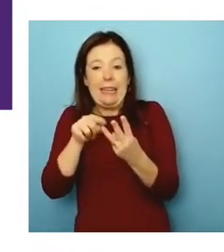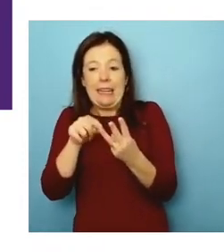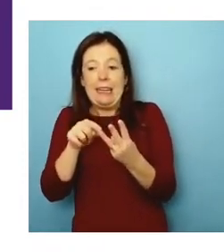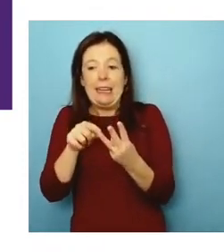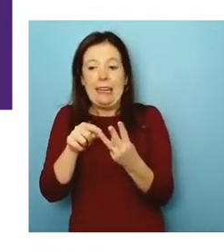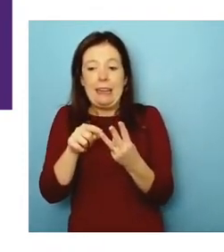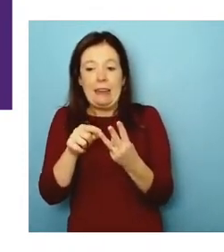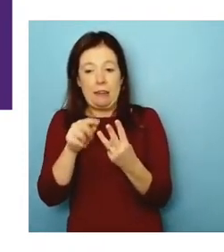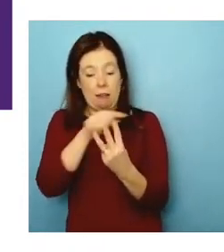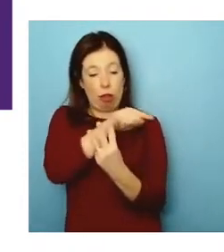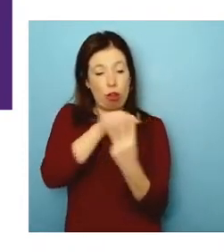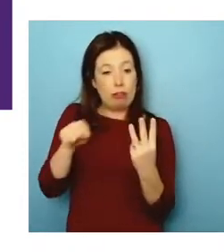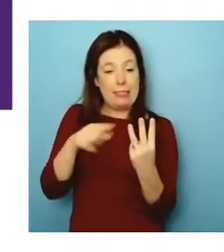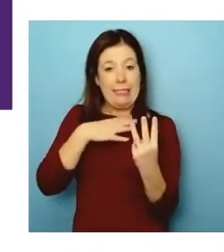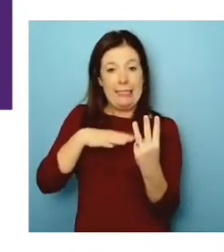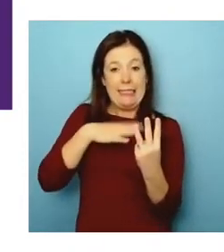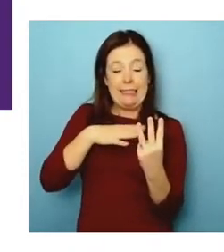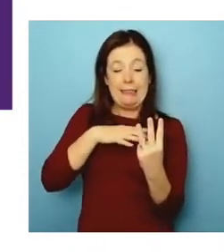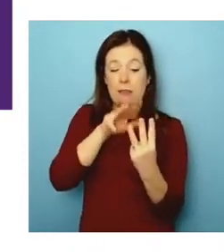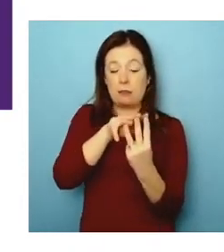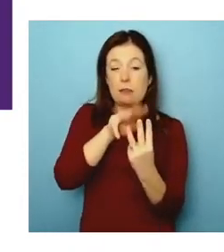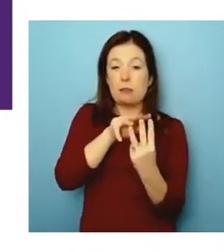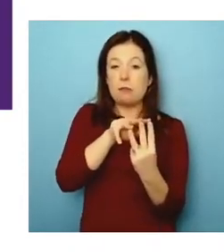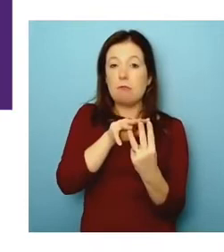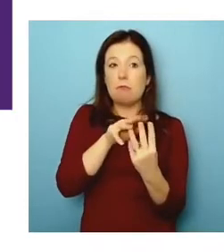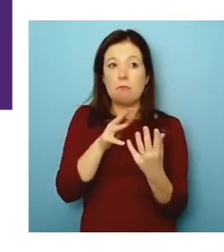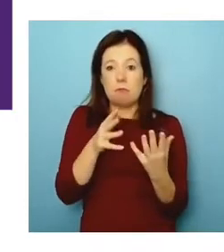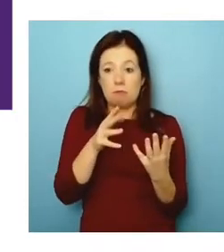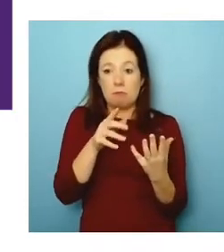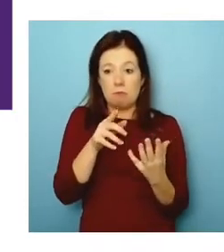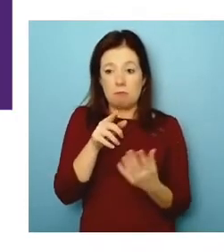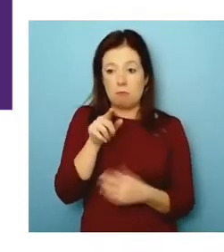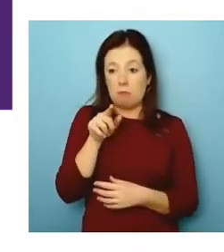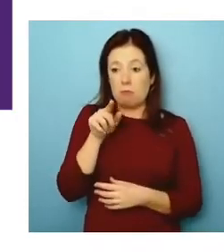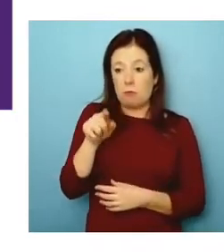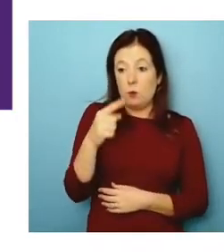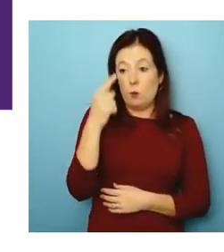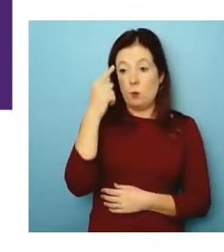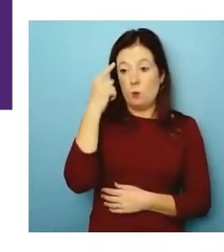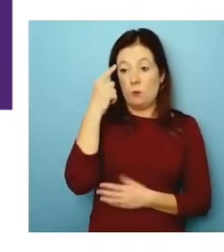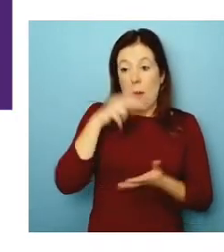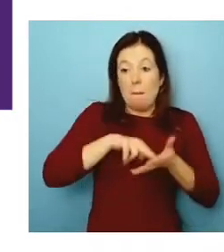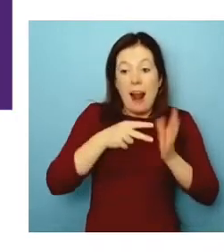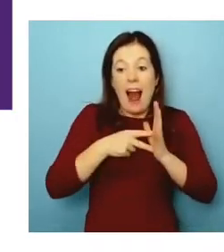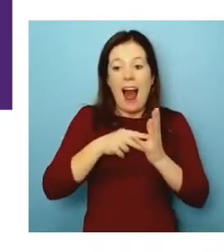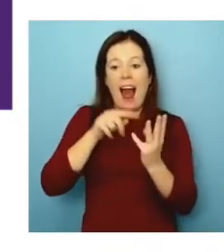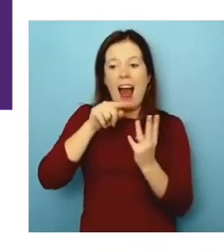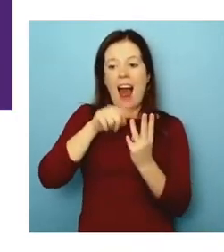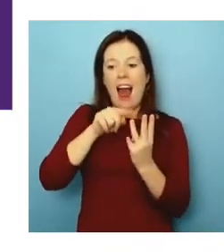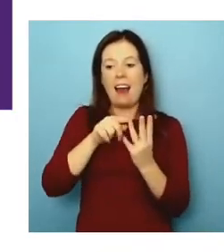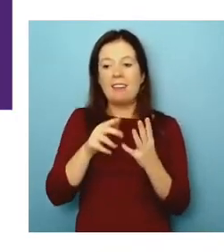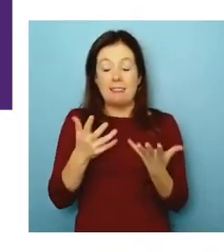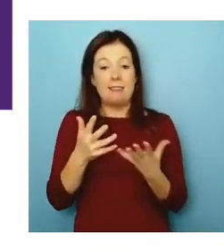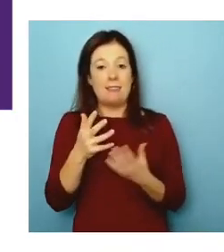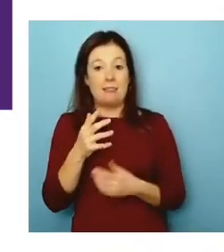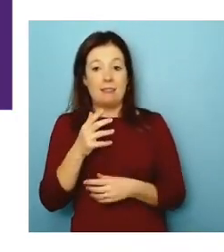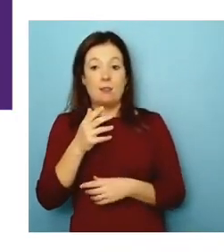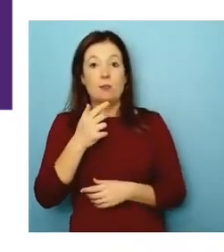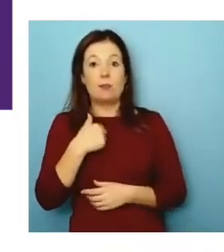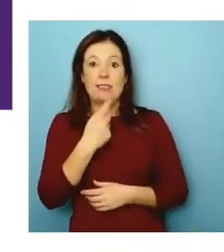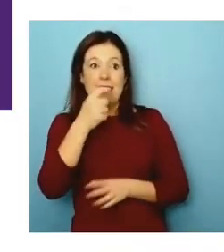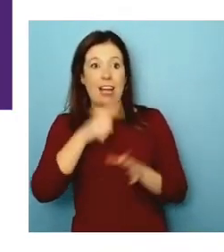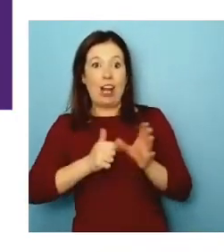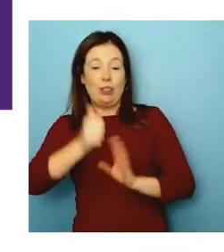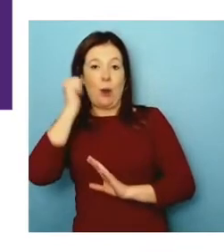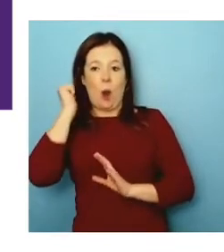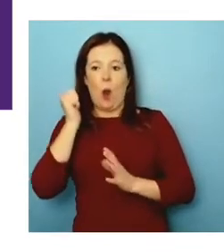So do you feel that there is a tipping point? Is there a change from, you know, 10 years ago when we started